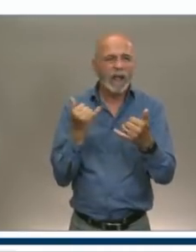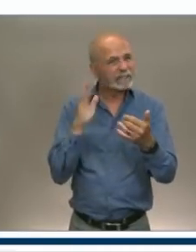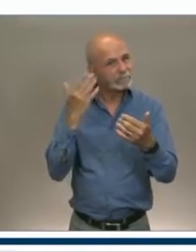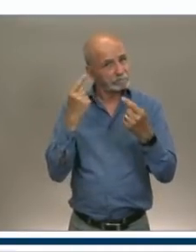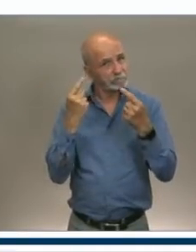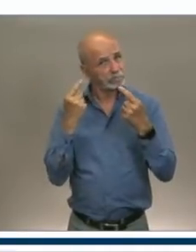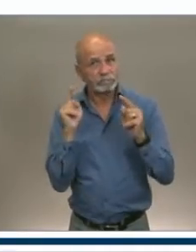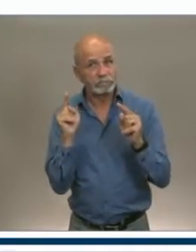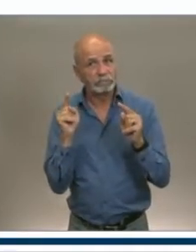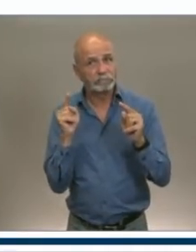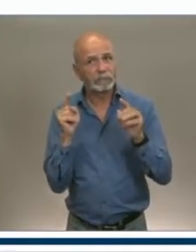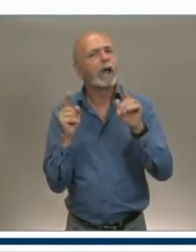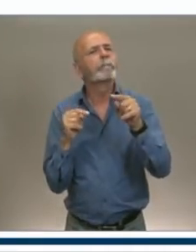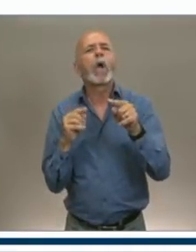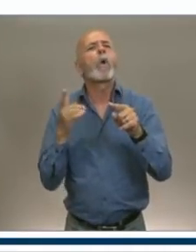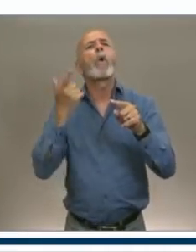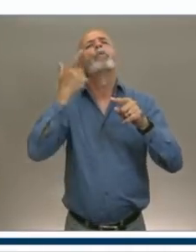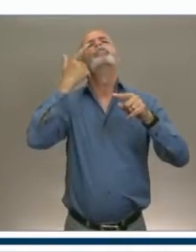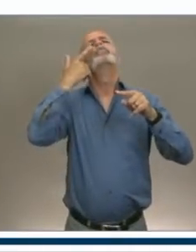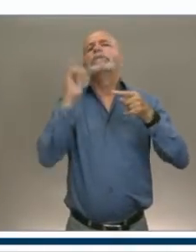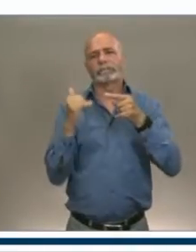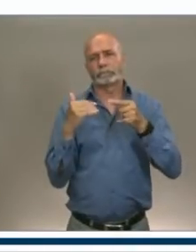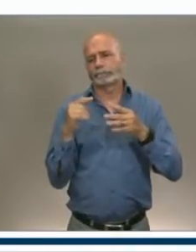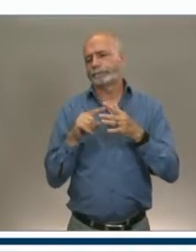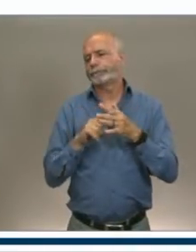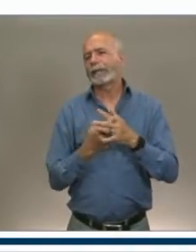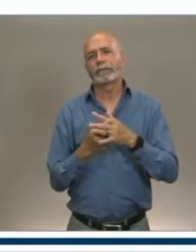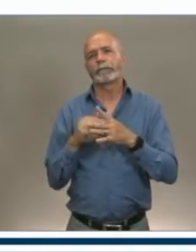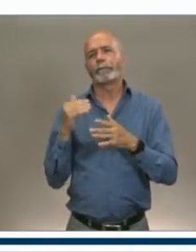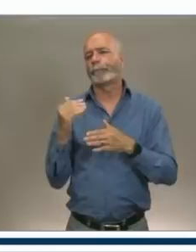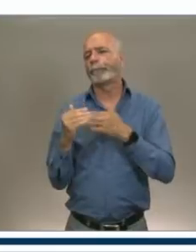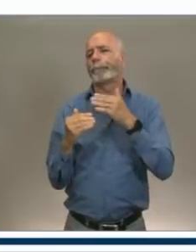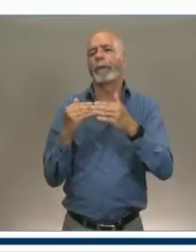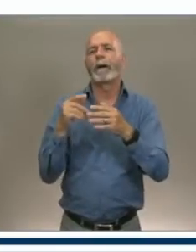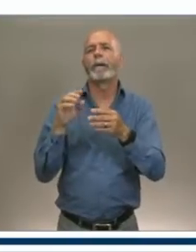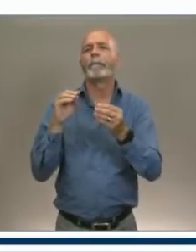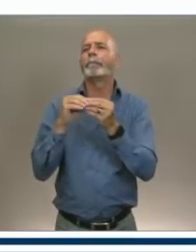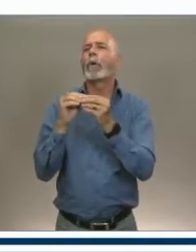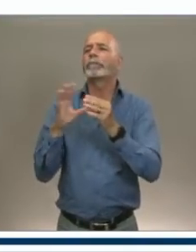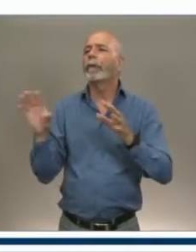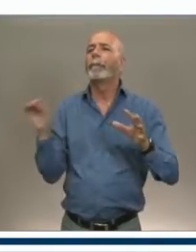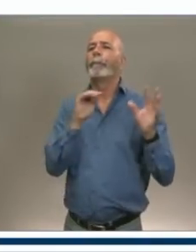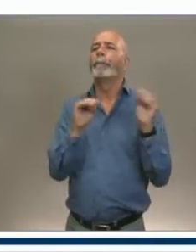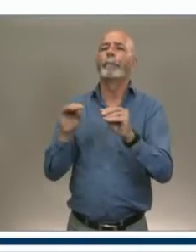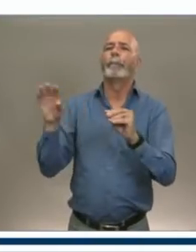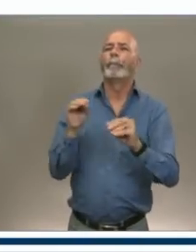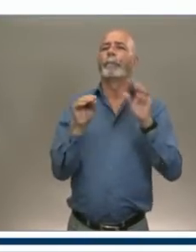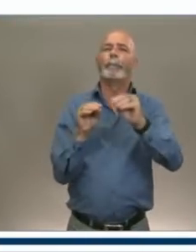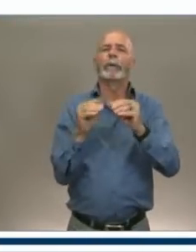putting this package together for the tourism operators? Well, we've been having ongoing discussions.